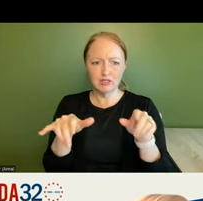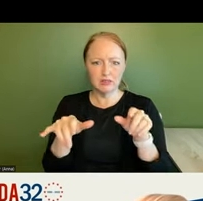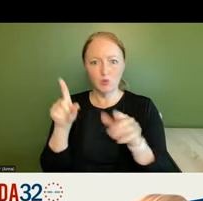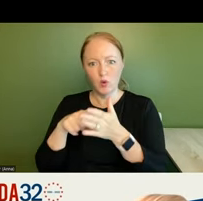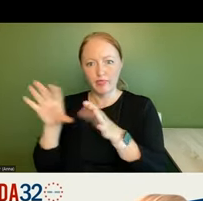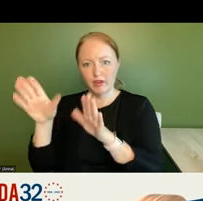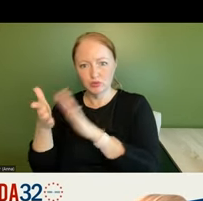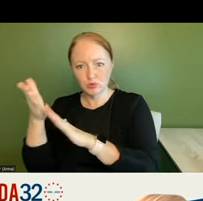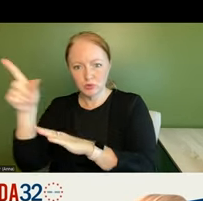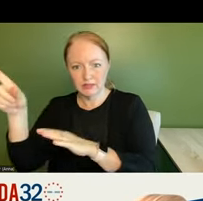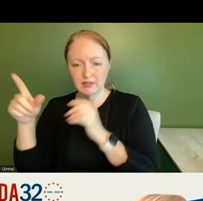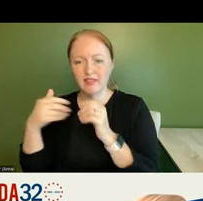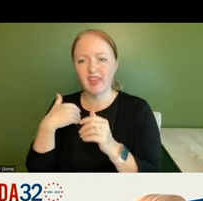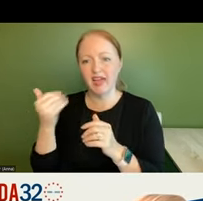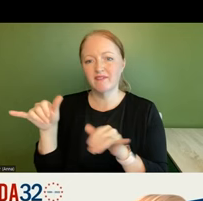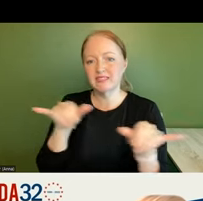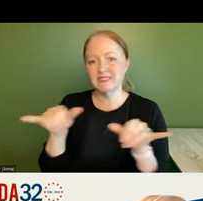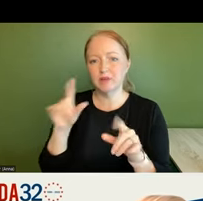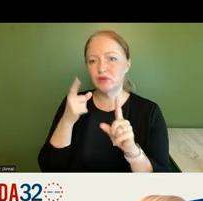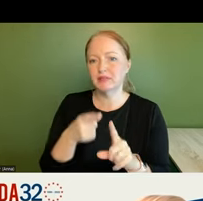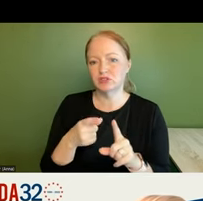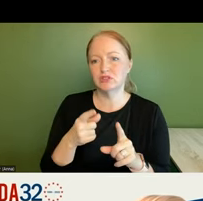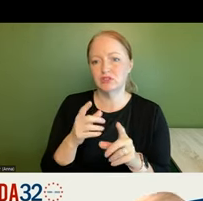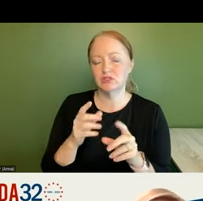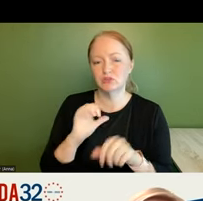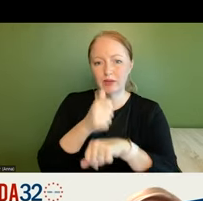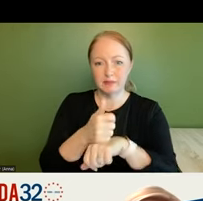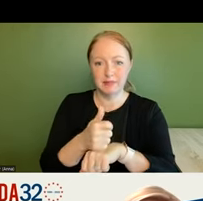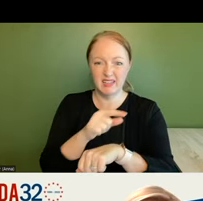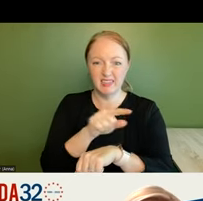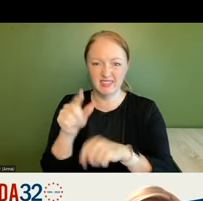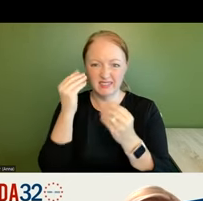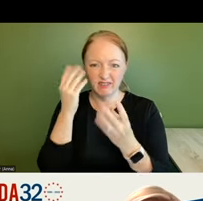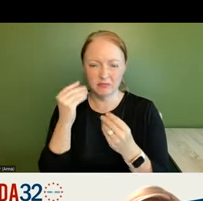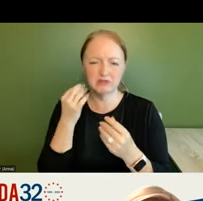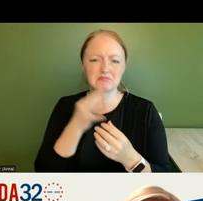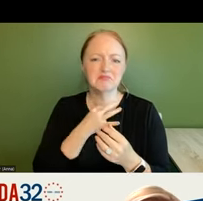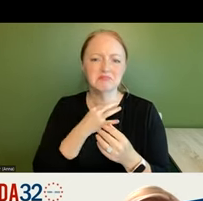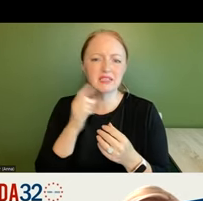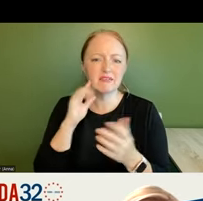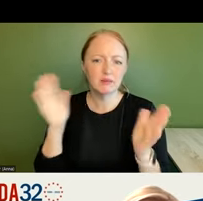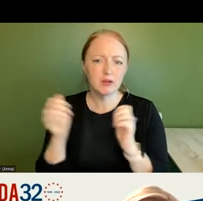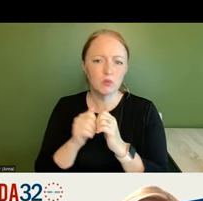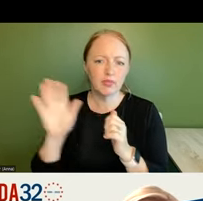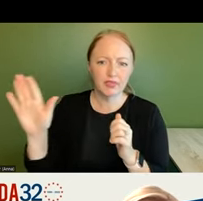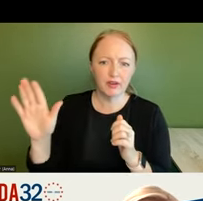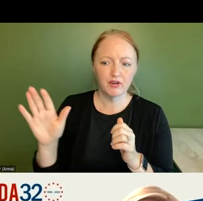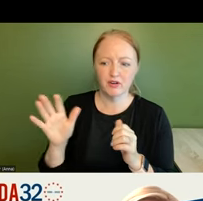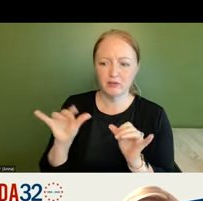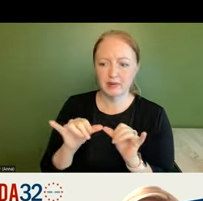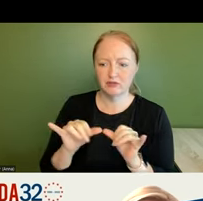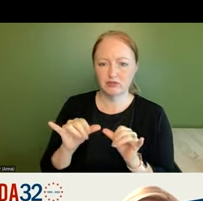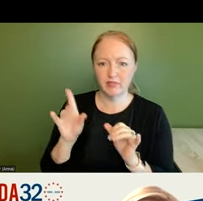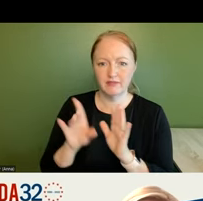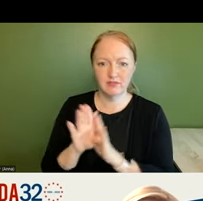they're doing um they have kind of a similar mission to get this implemented um and just curious if you've done comparisons with that measure that